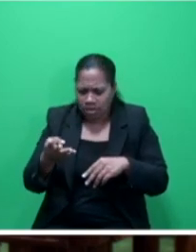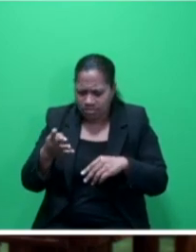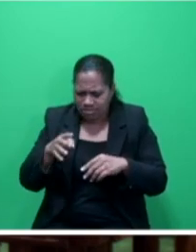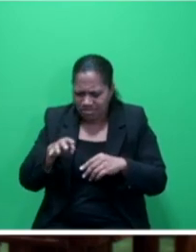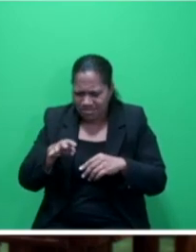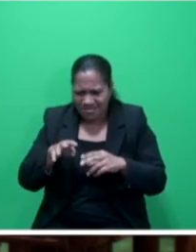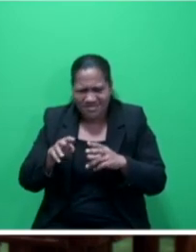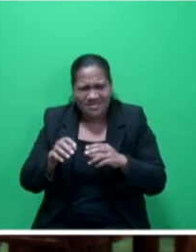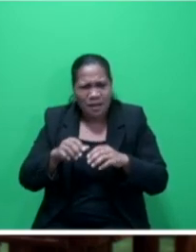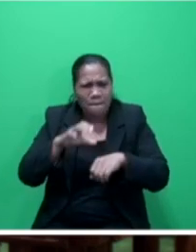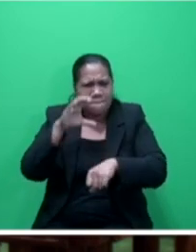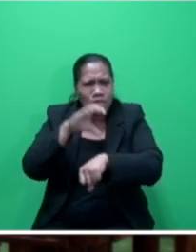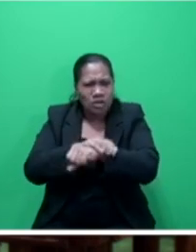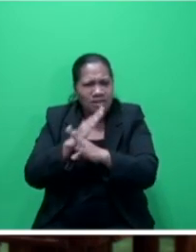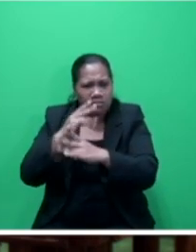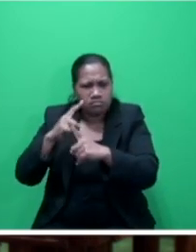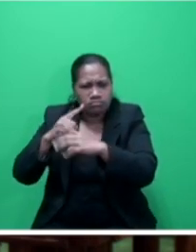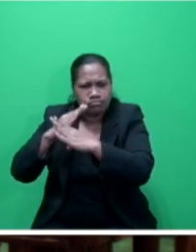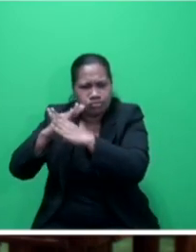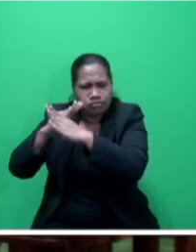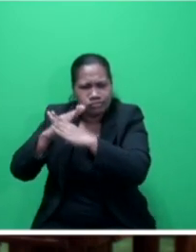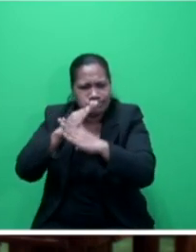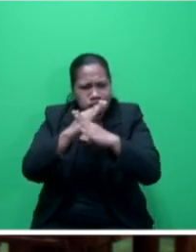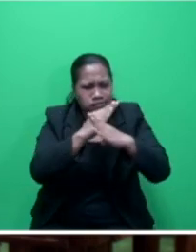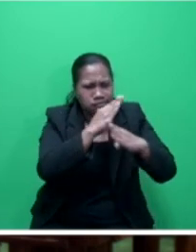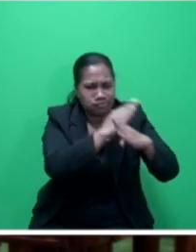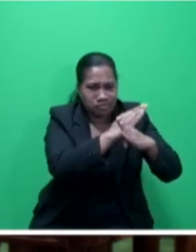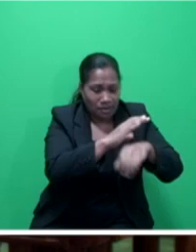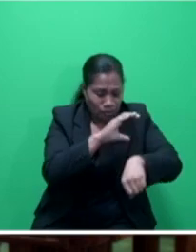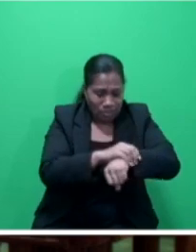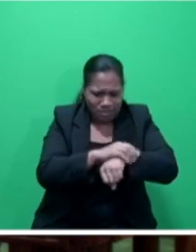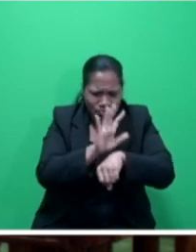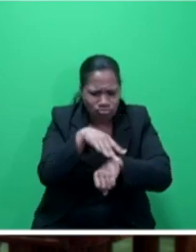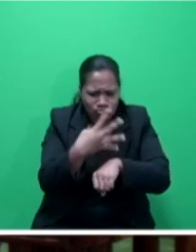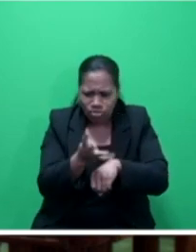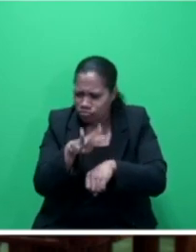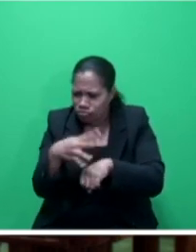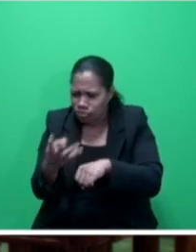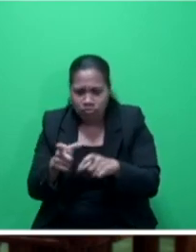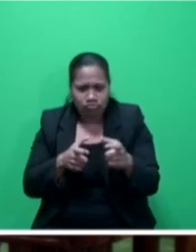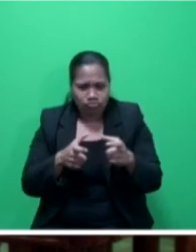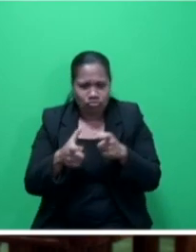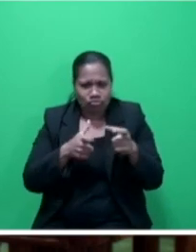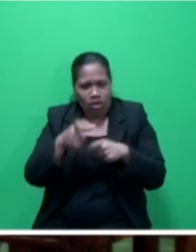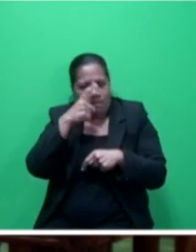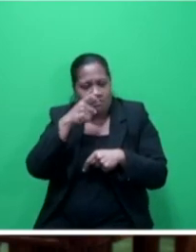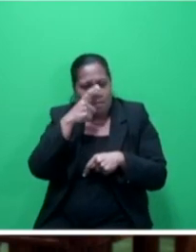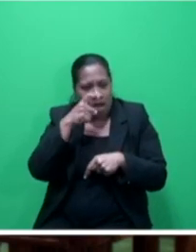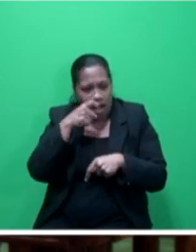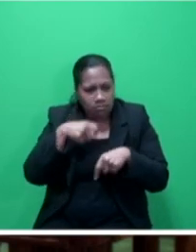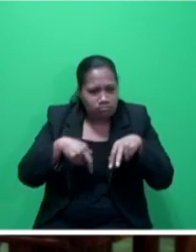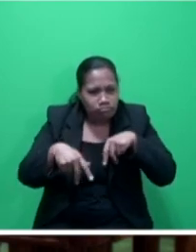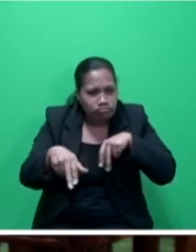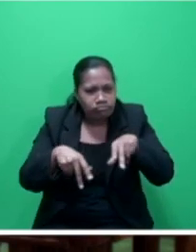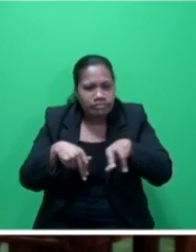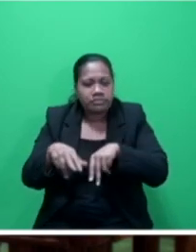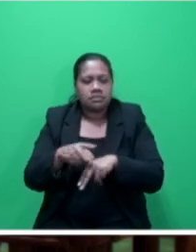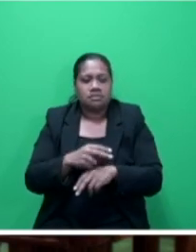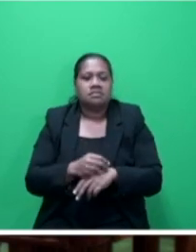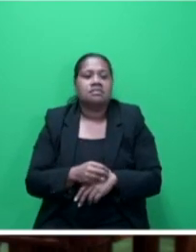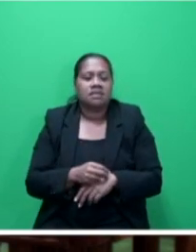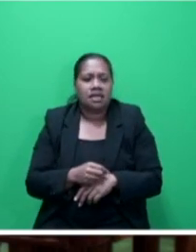to help in controlling the movement of people and, of course, the enforcement of the